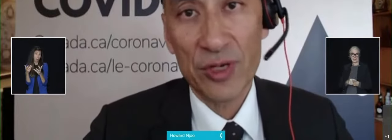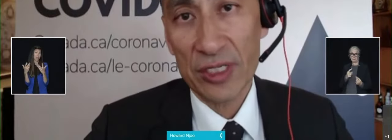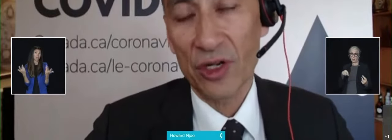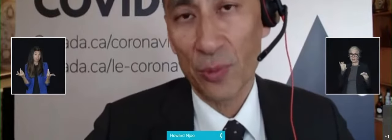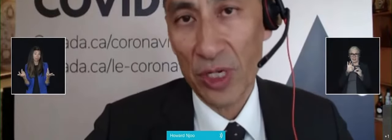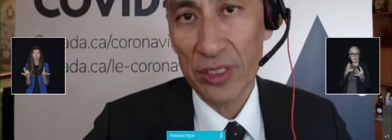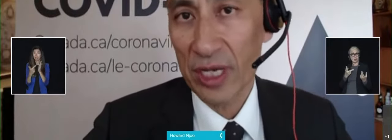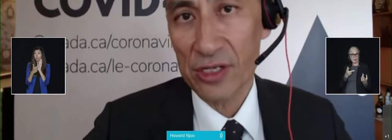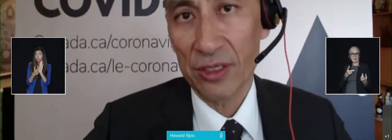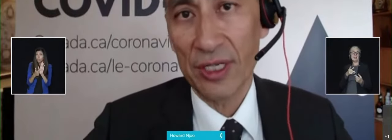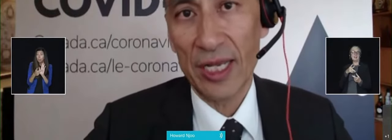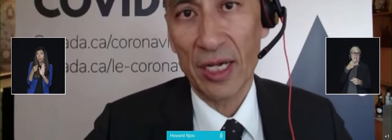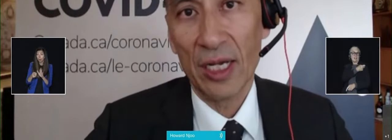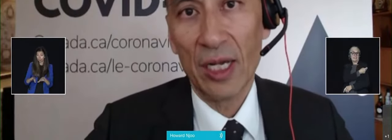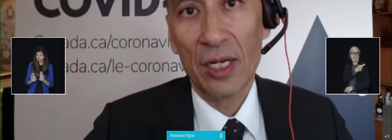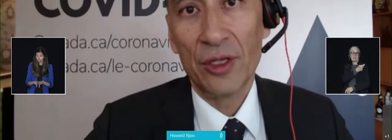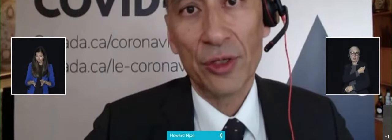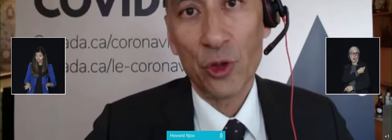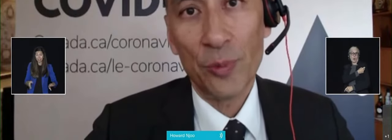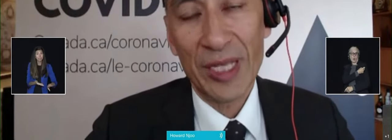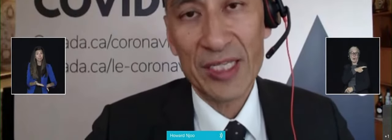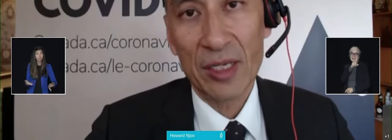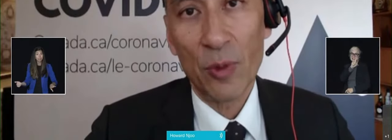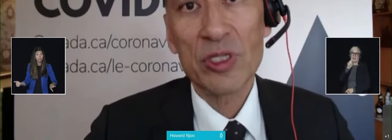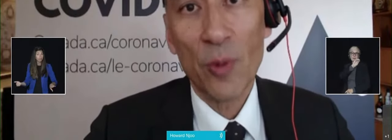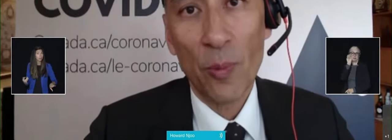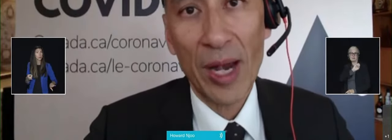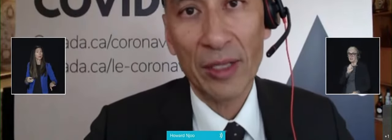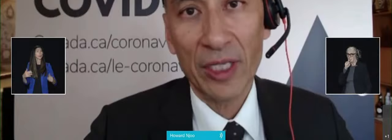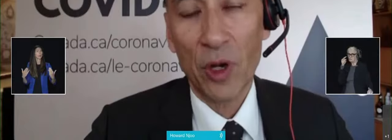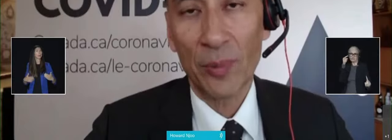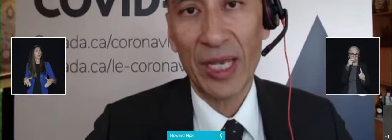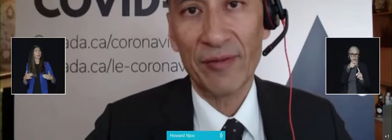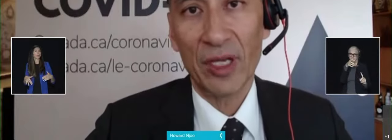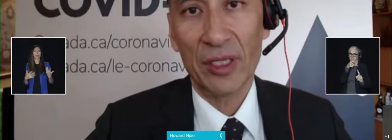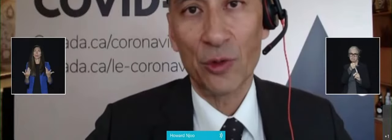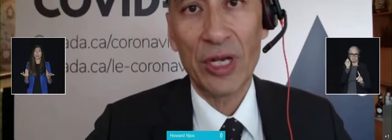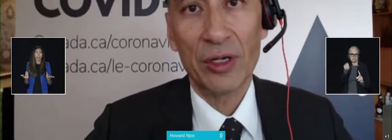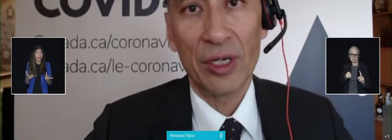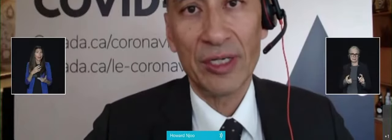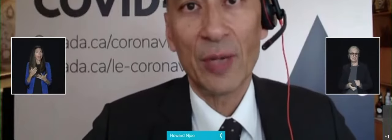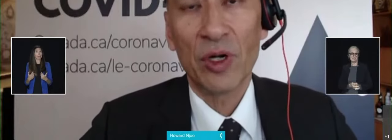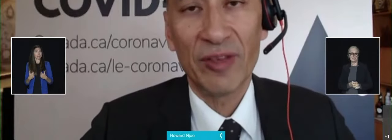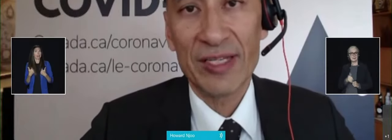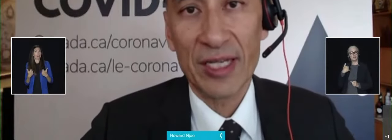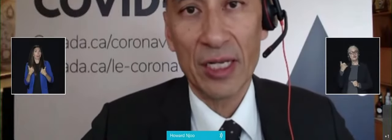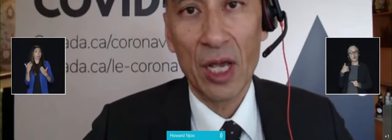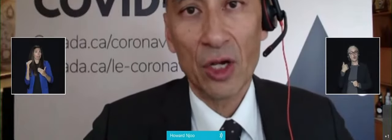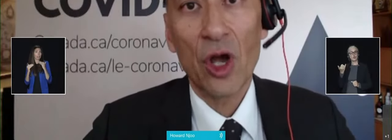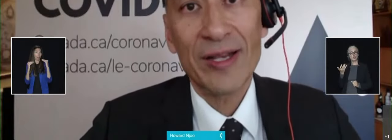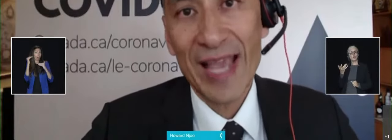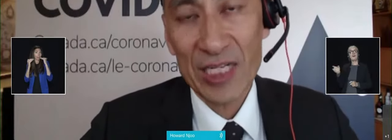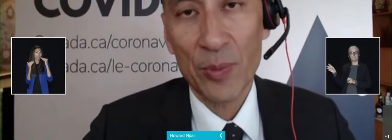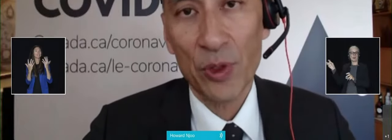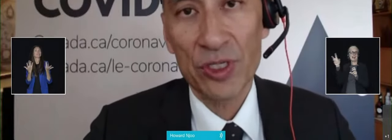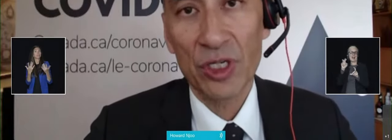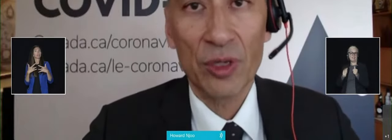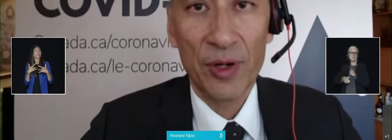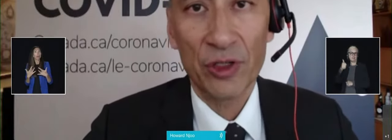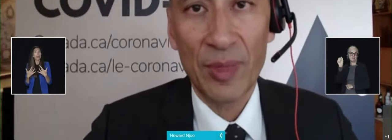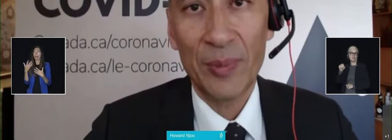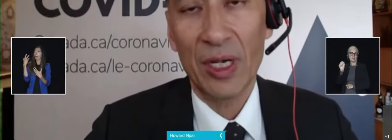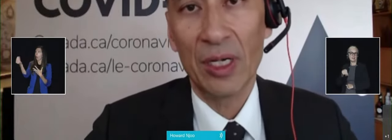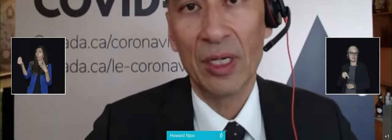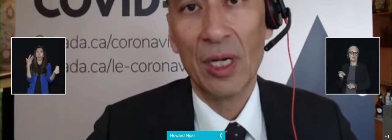folks, as we stressed in our presentation today, they're the group that's the most mobile. They probably have the greater number of, let's say, contacts per